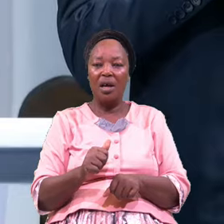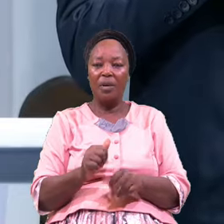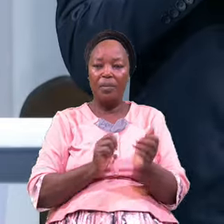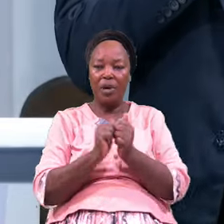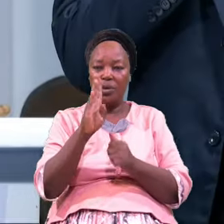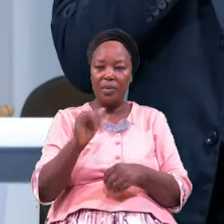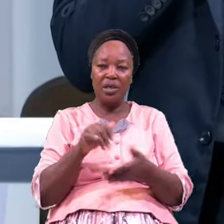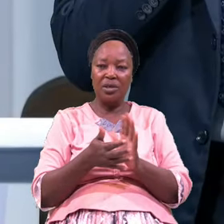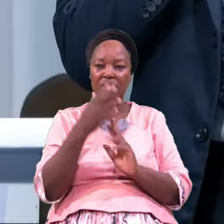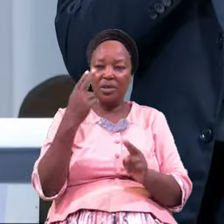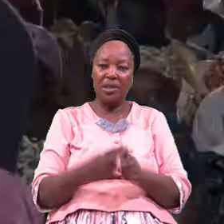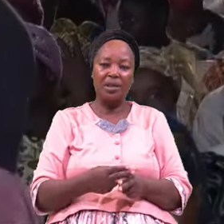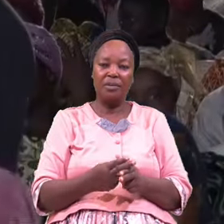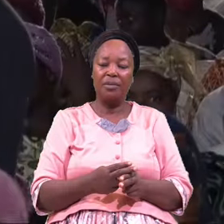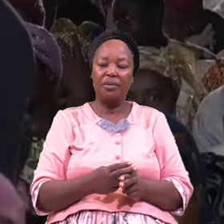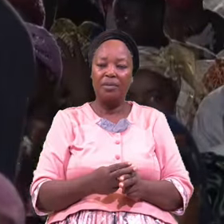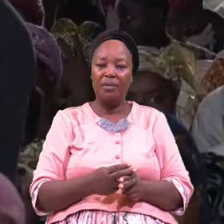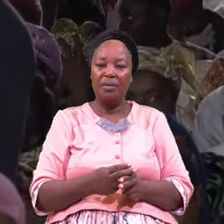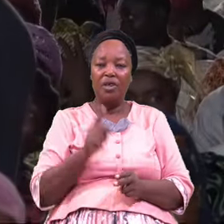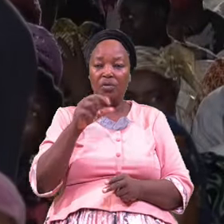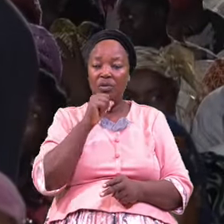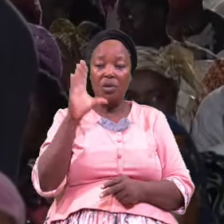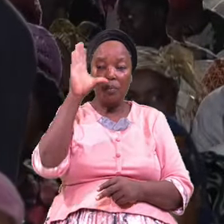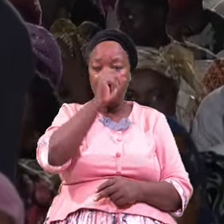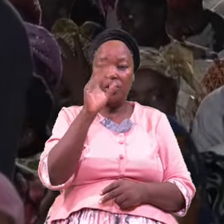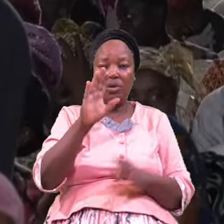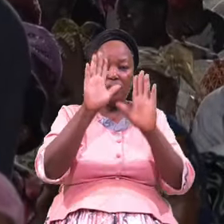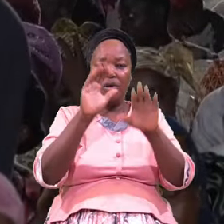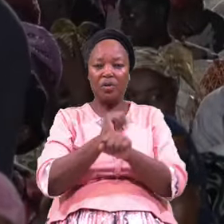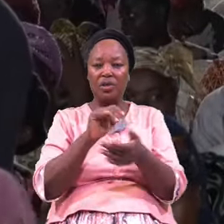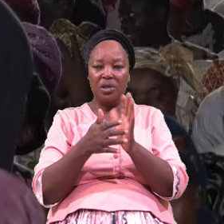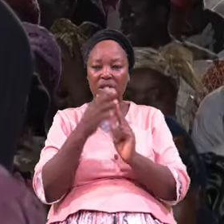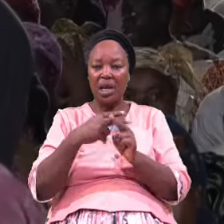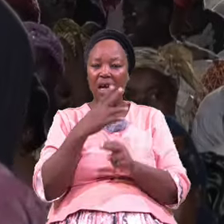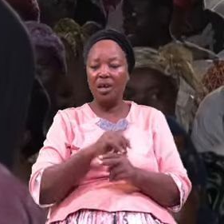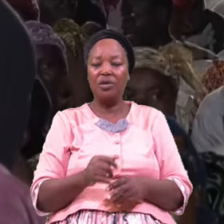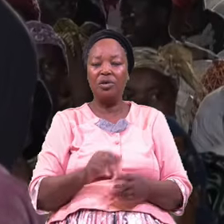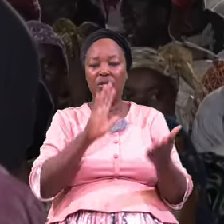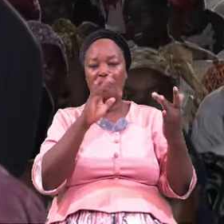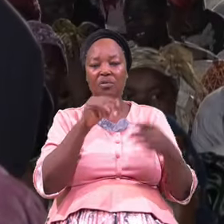I Thought I Would Hear A Bang And Your Expectations Will Not Be Cut Off